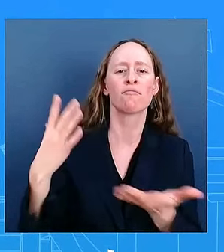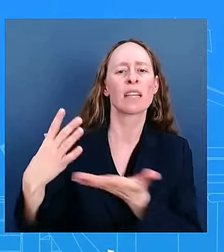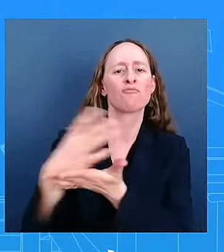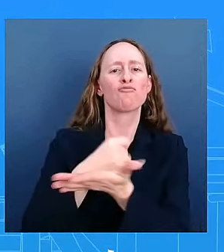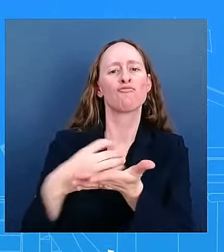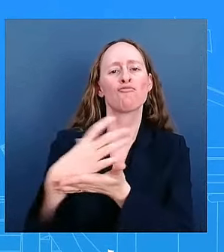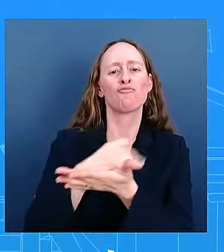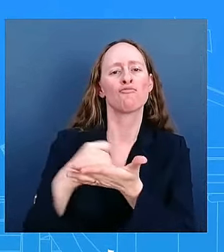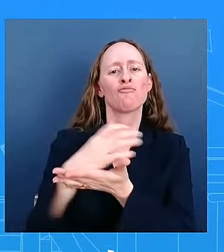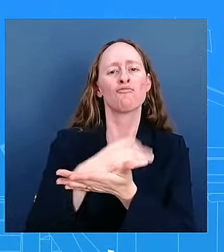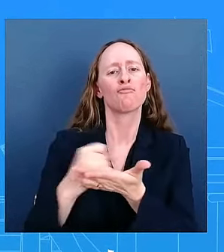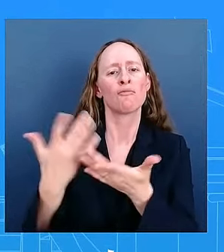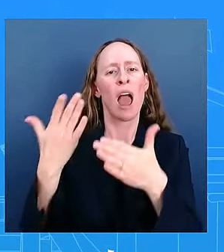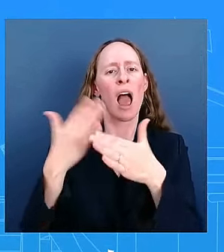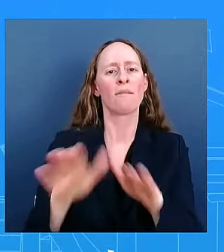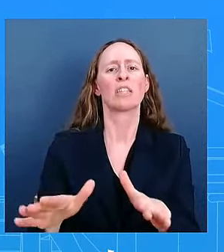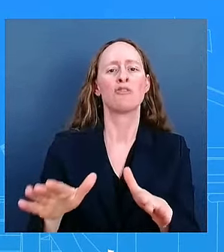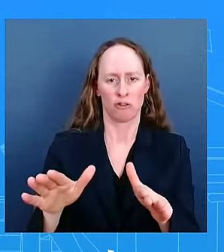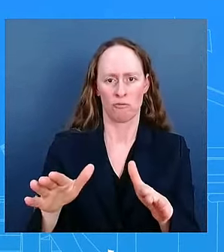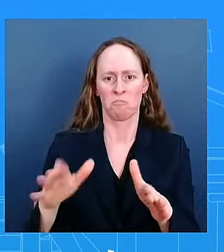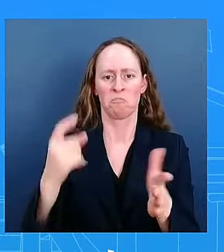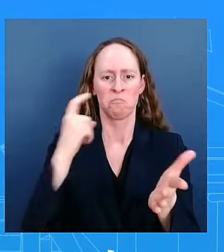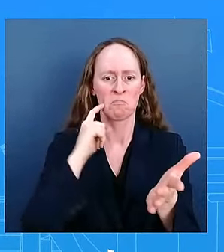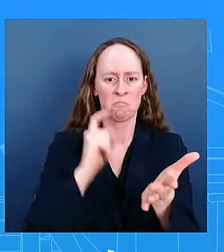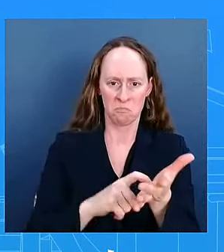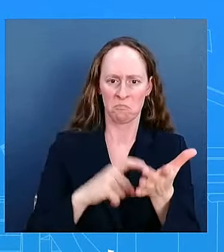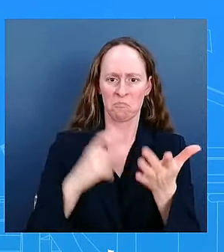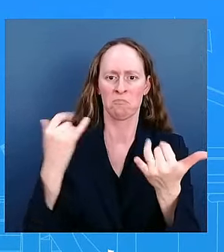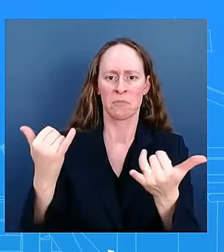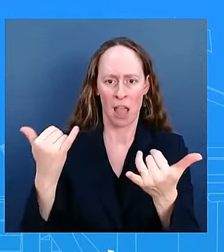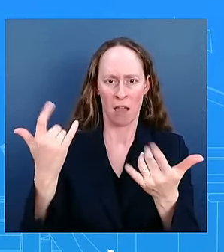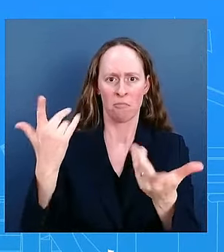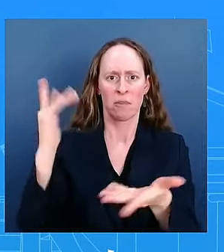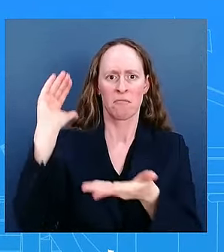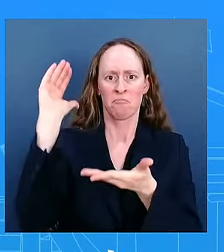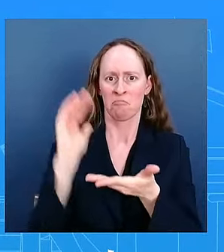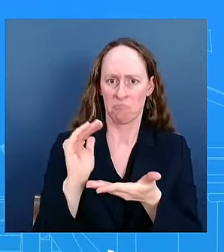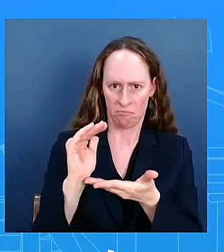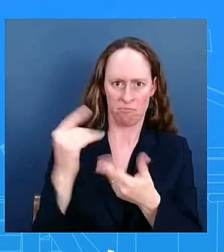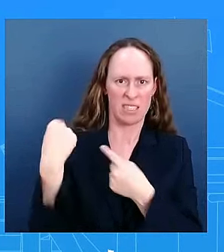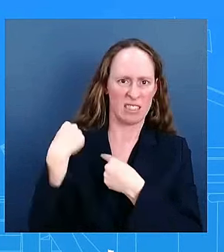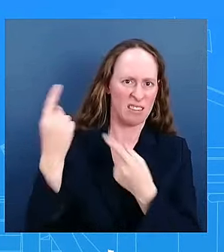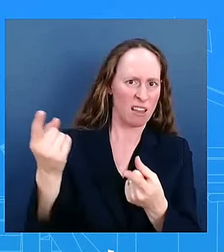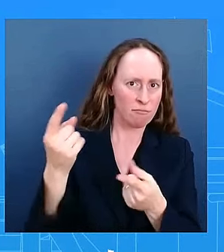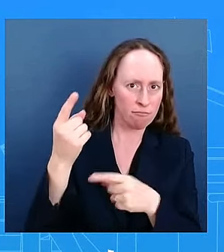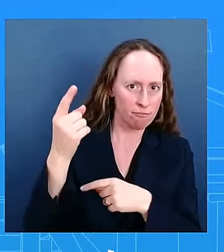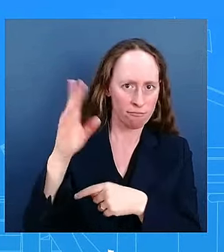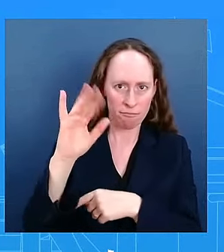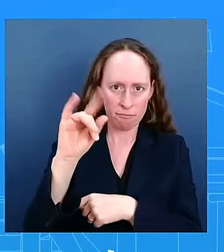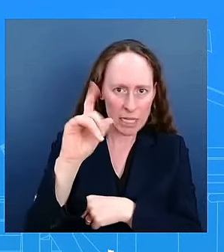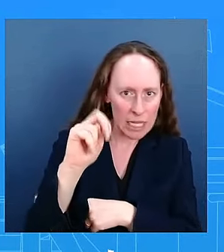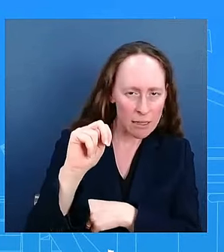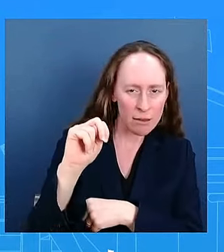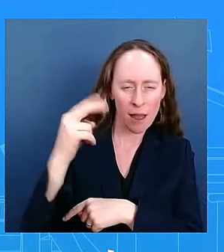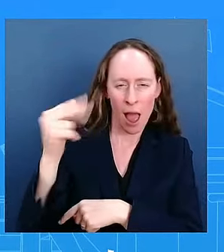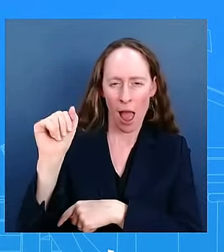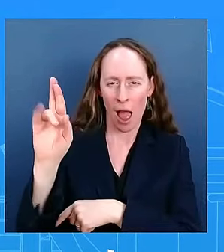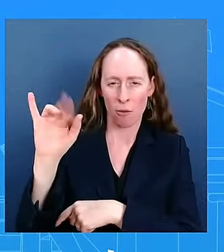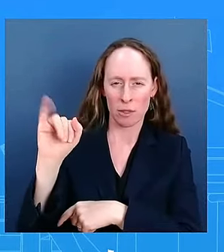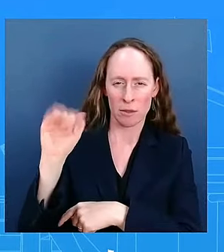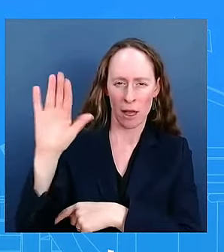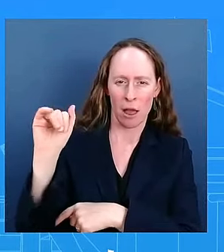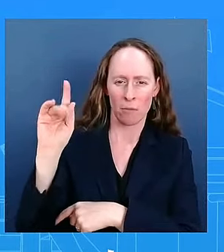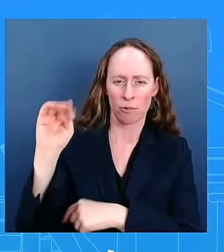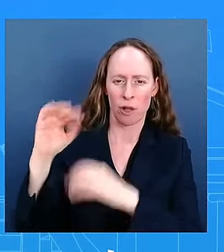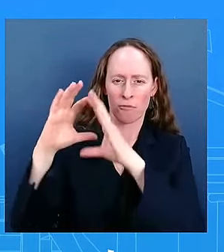president harris got into office in december of 2021 overall prices are up 20 percent in that same time americans have racked up a record amount of credit